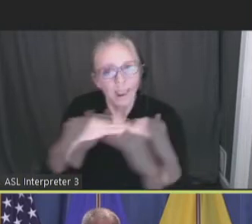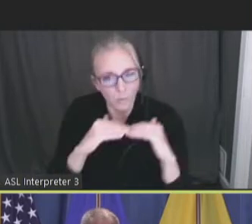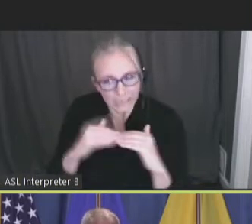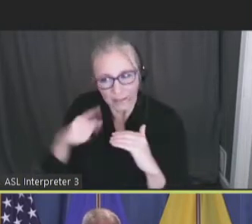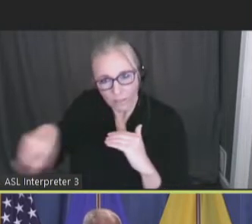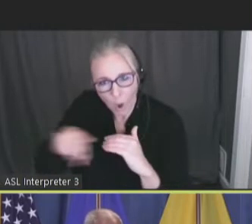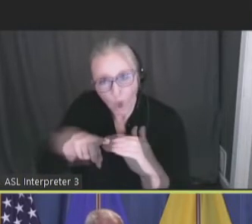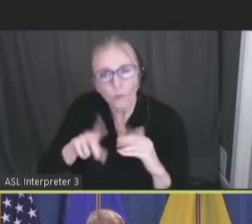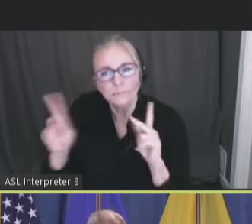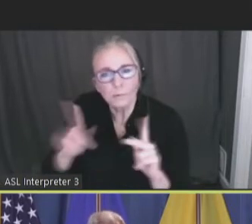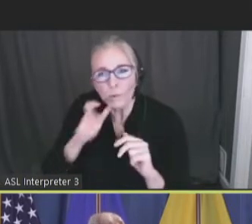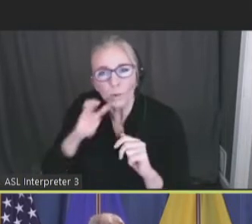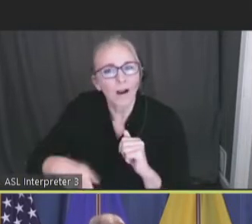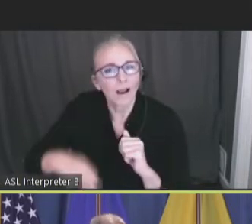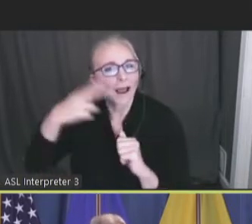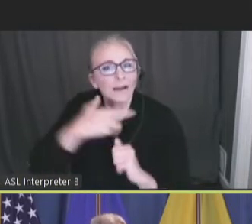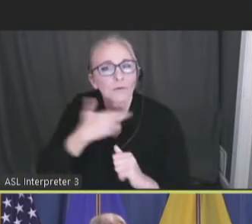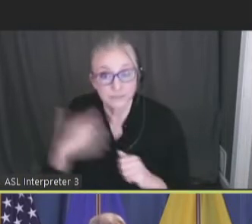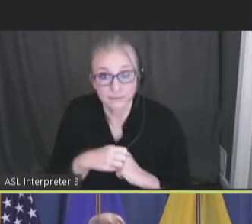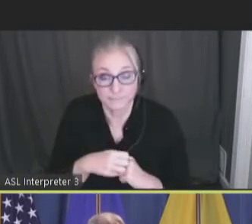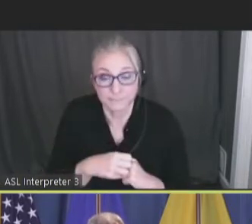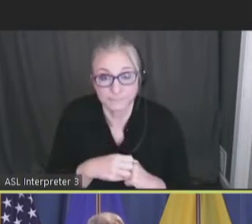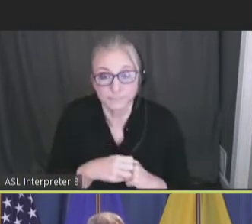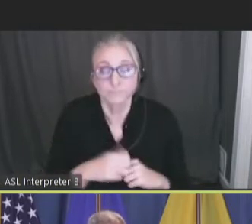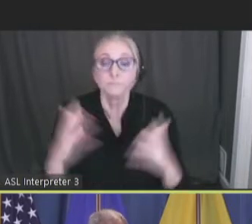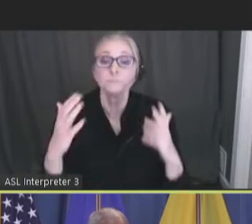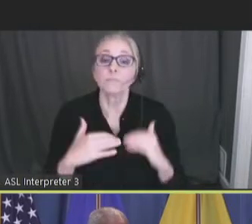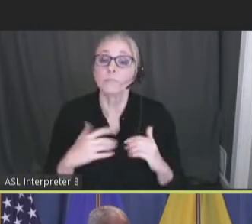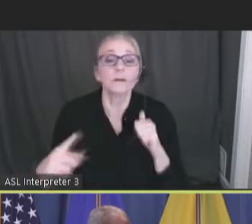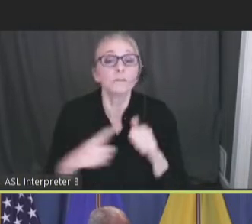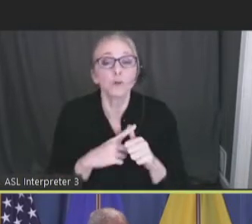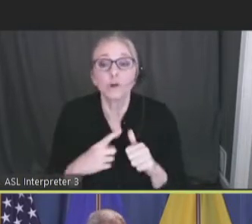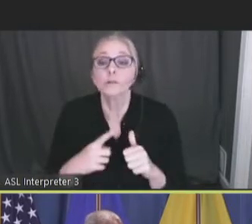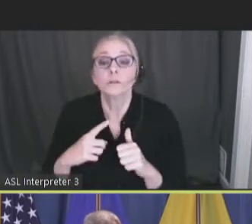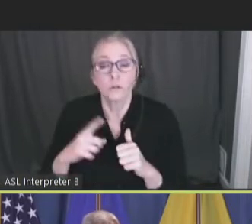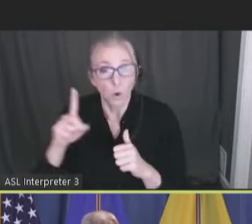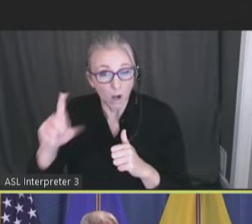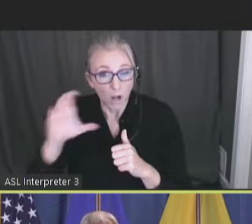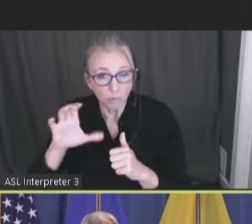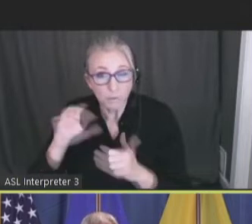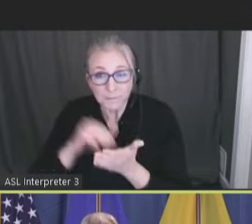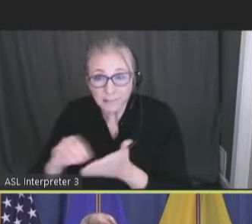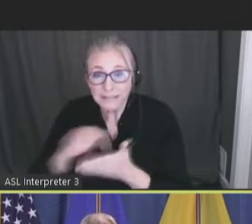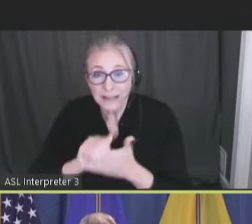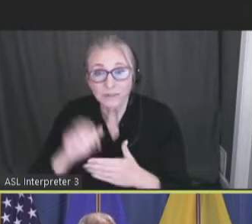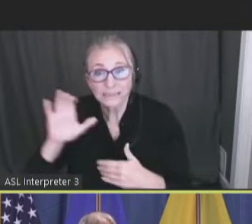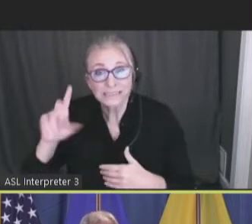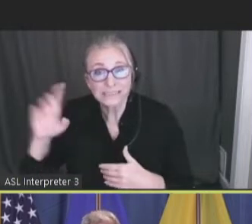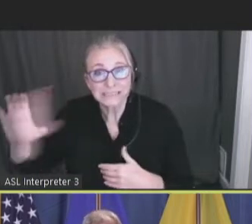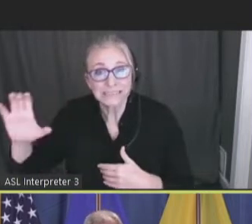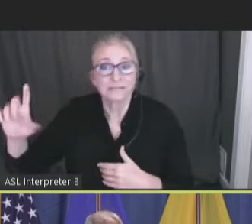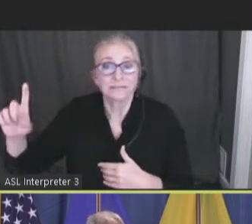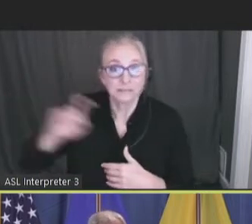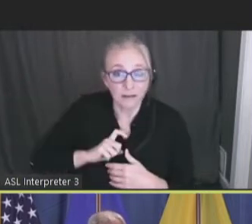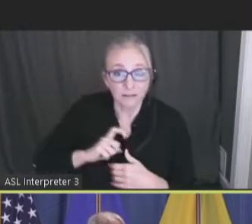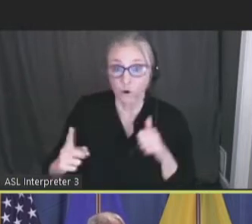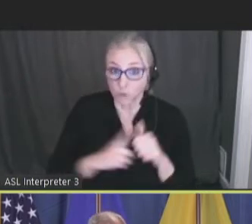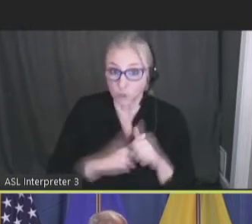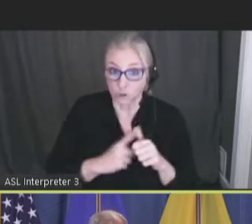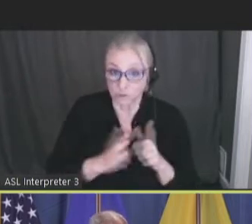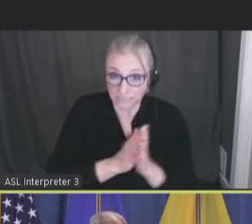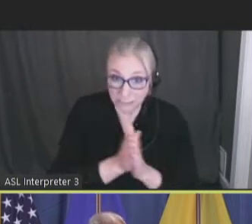those most at risk. So initially we received $100 million from CDC for our first initiative